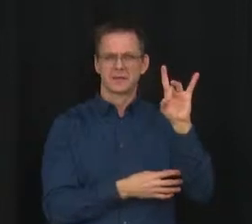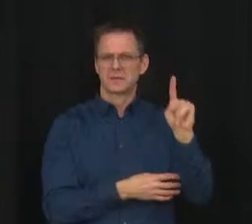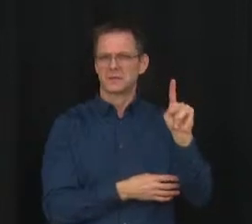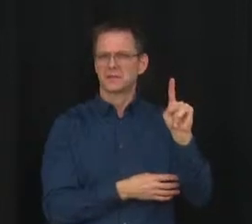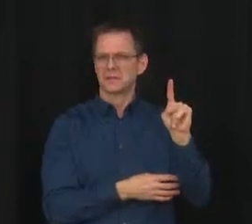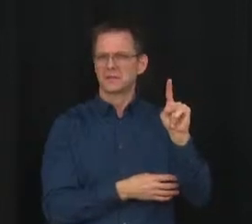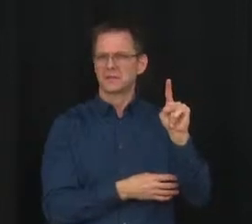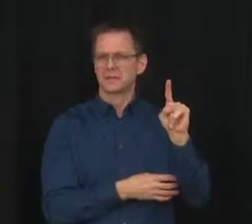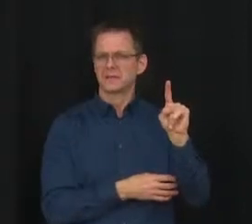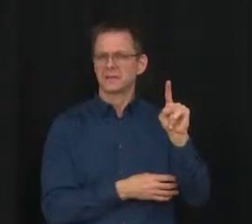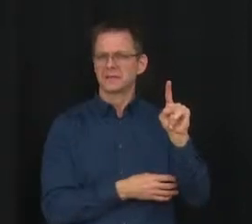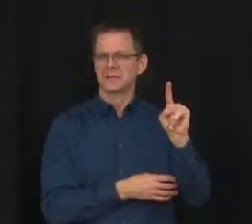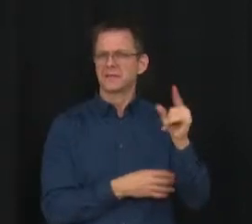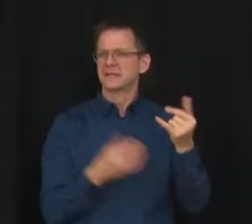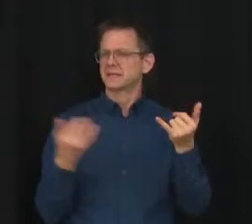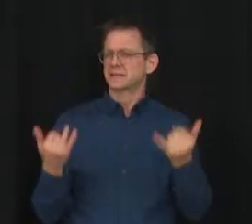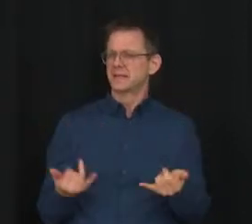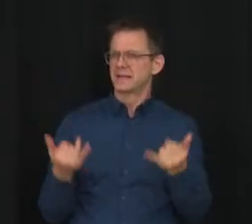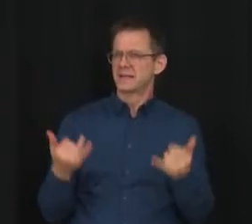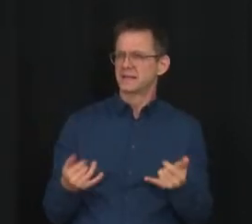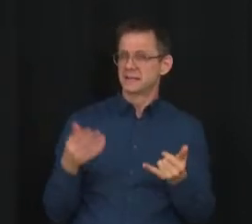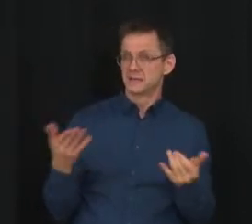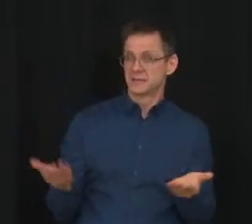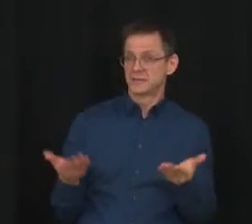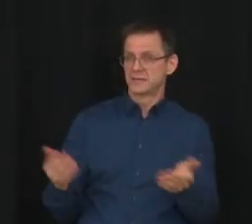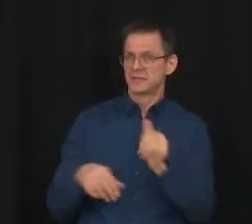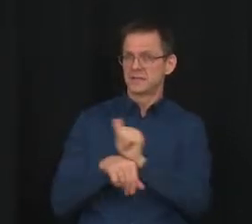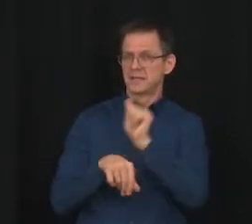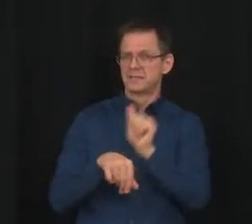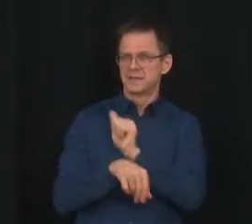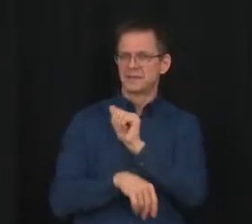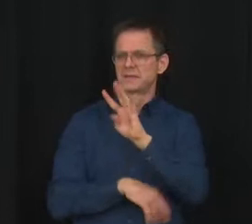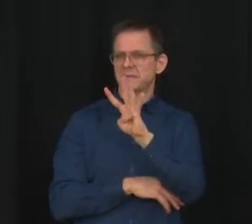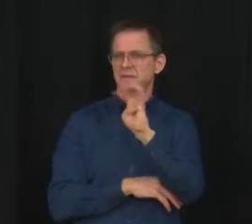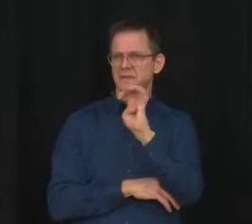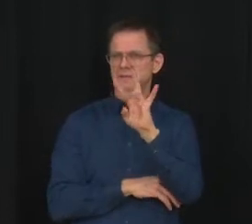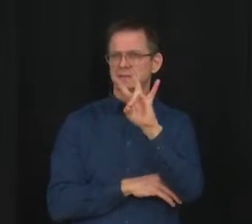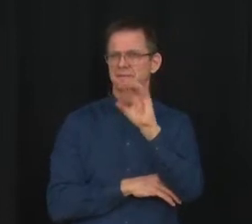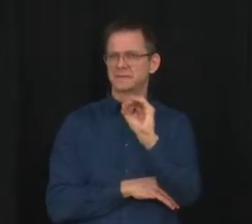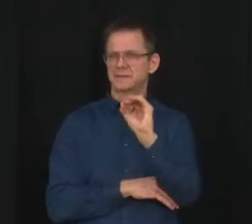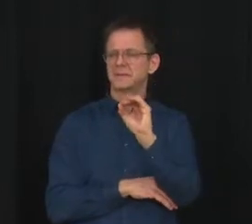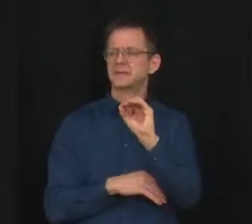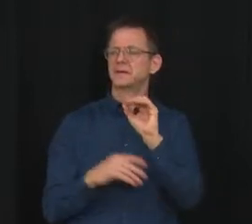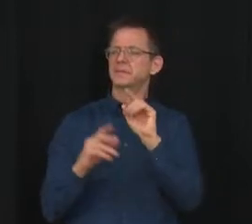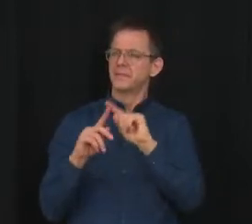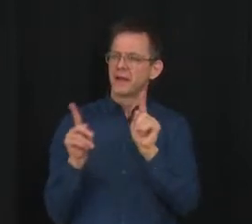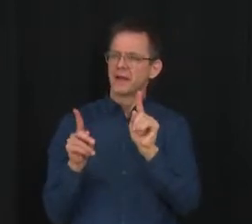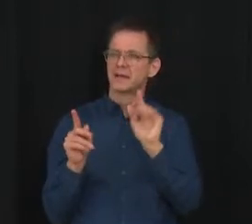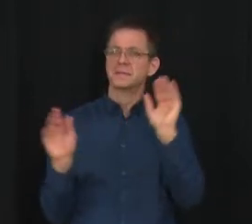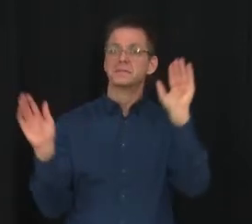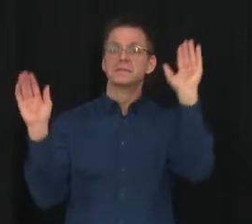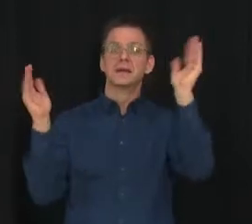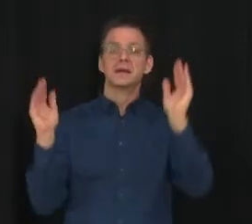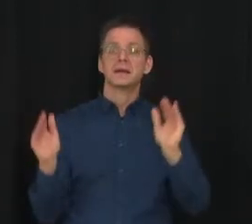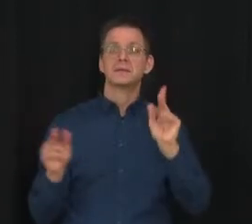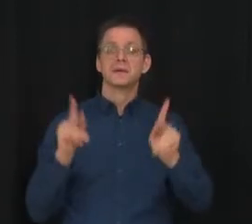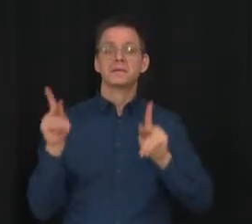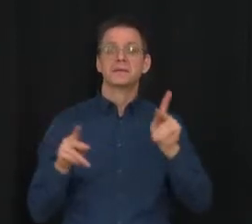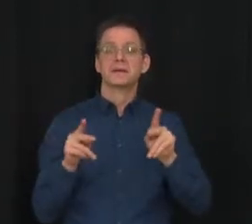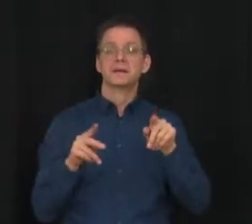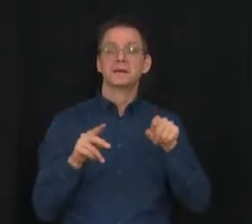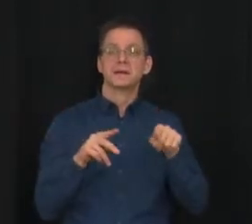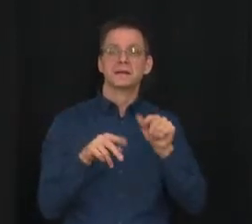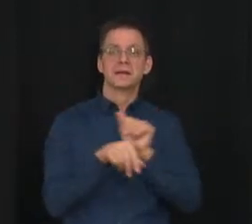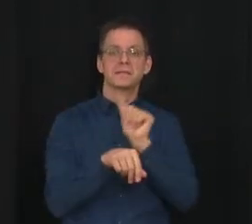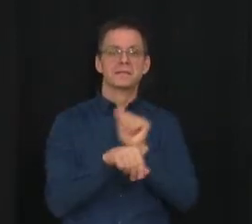Hinshaw mentioned that Alberta's was only 470. But when you look at the population of Ontario and the population of Alberta, obviously